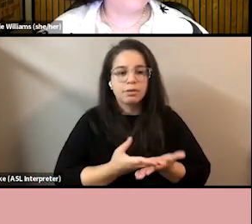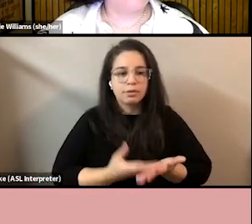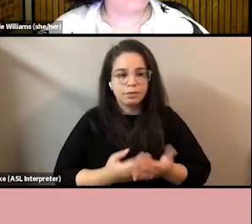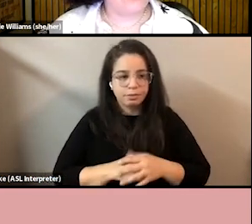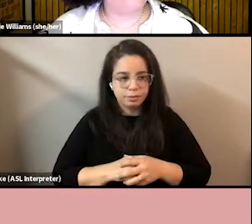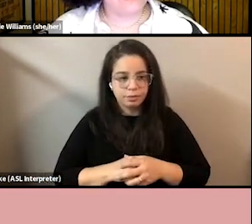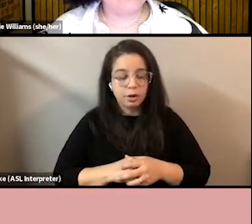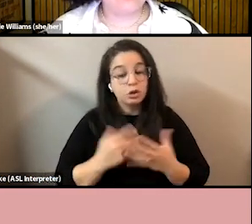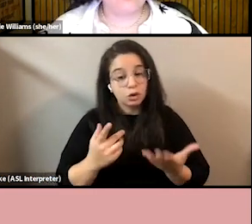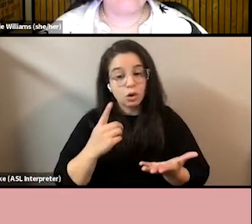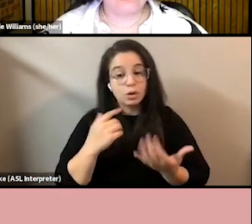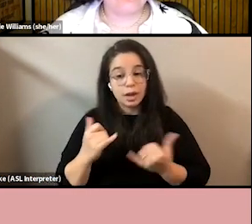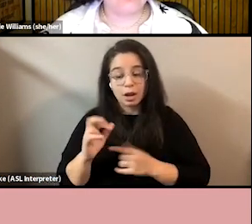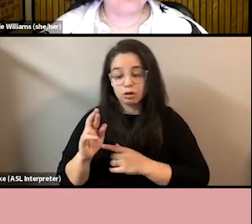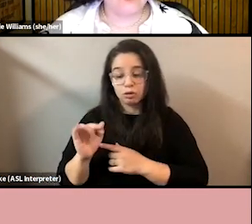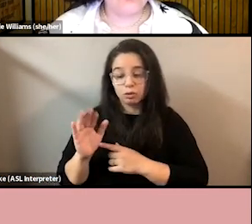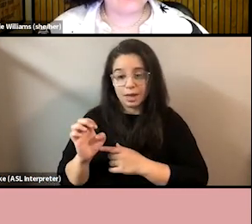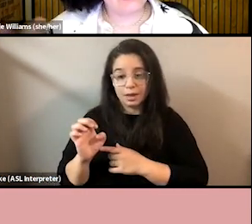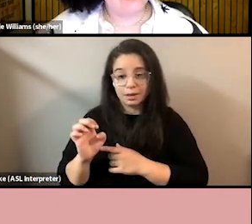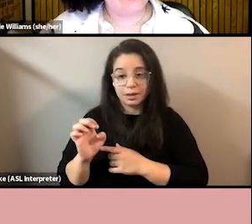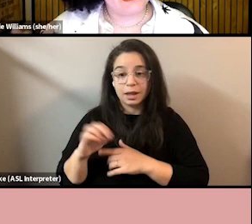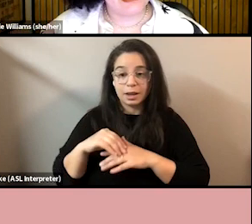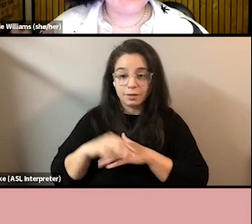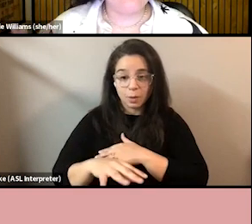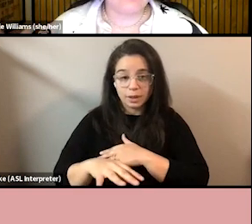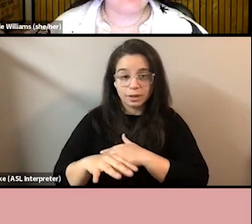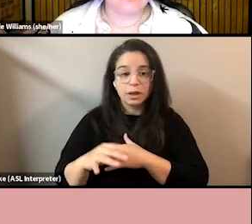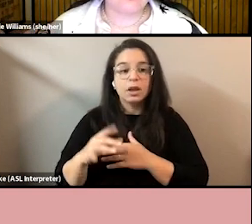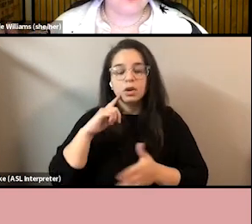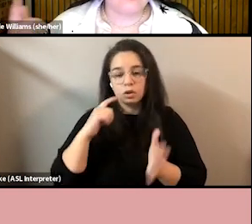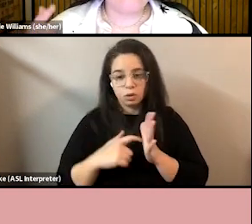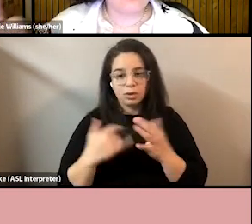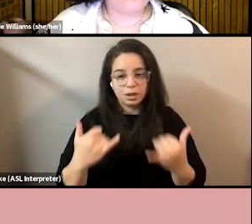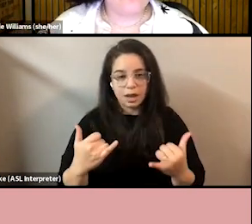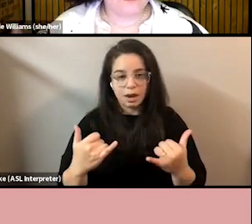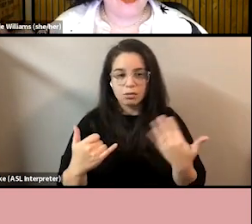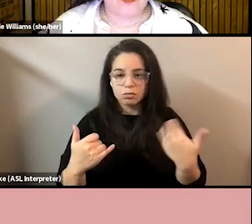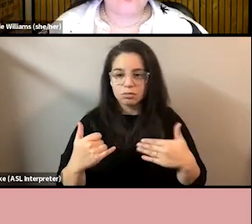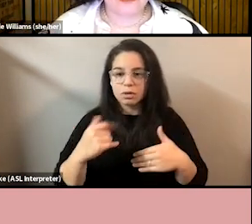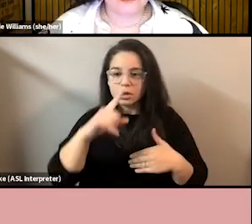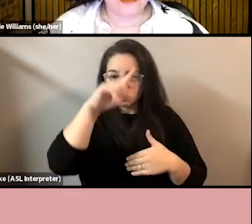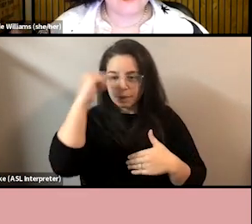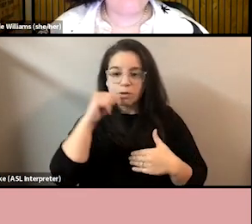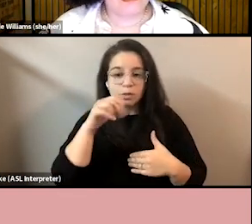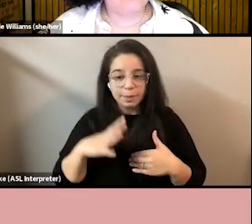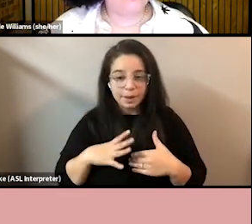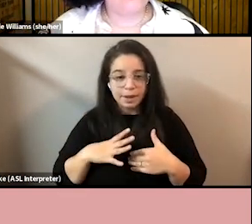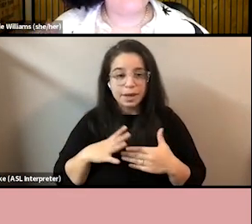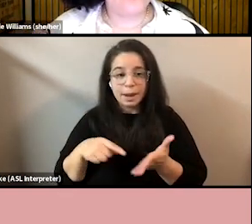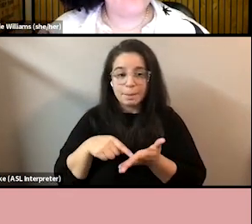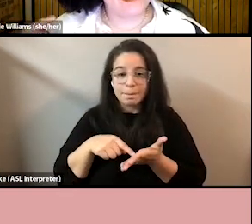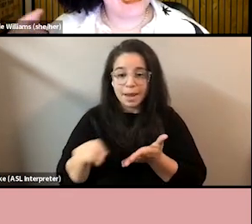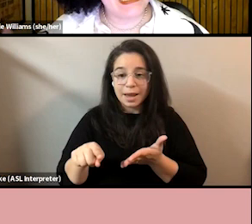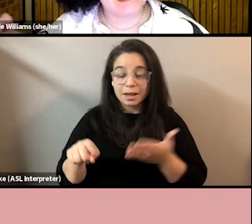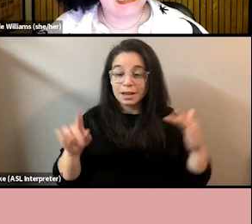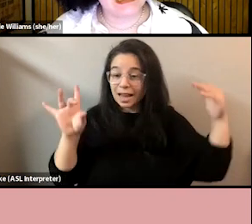So when we add race into the conversation, we can see from this lean in research that black women, on average, get paid only